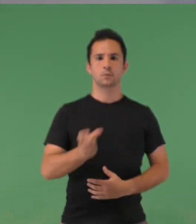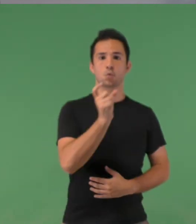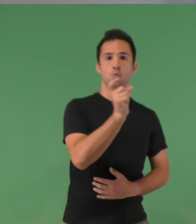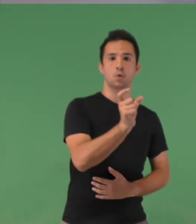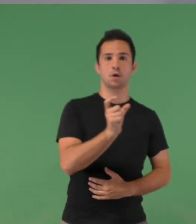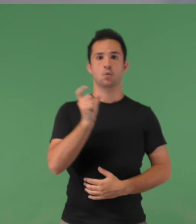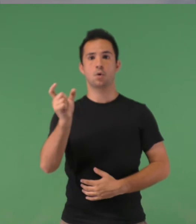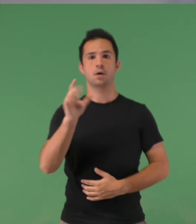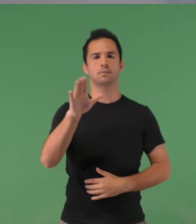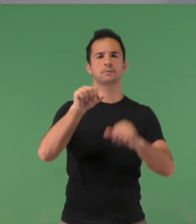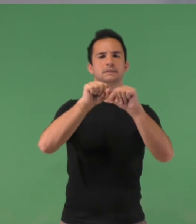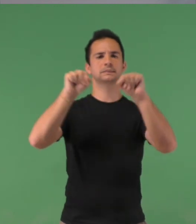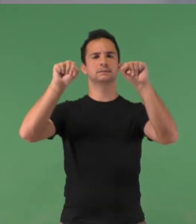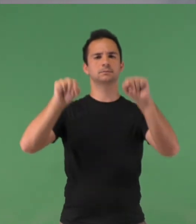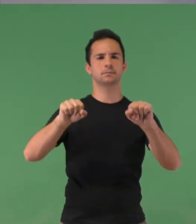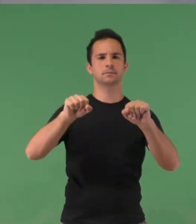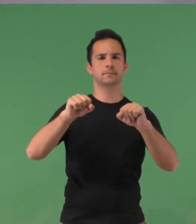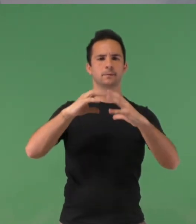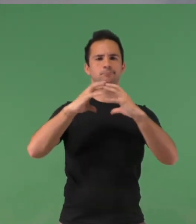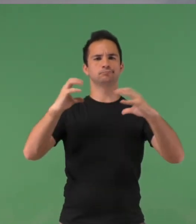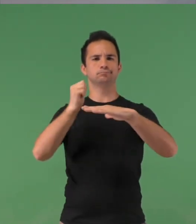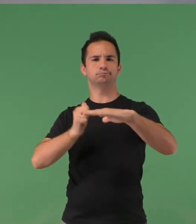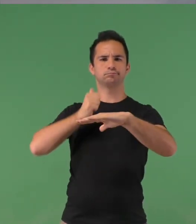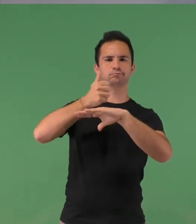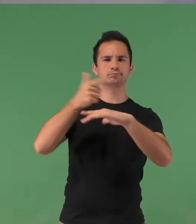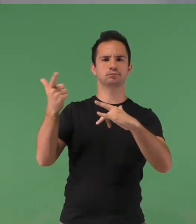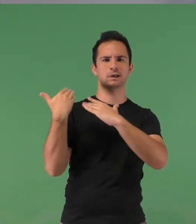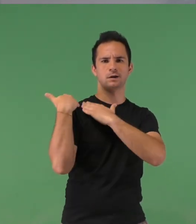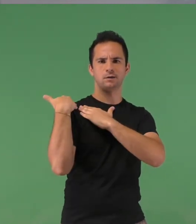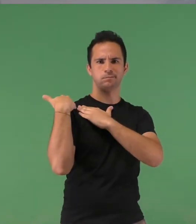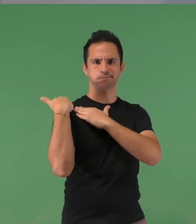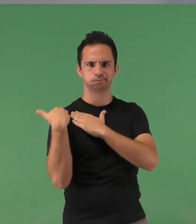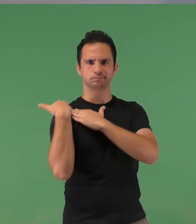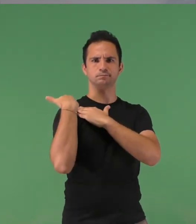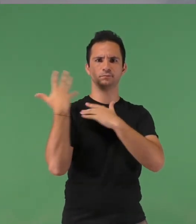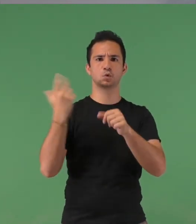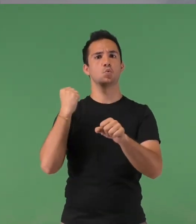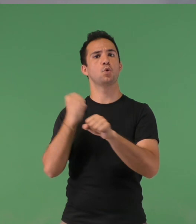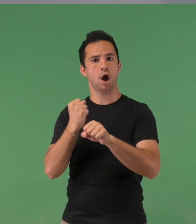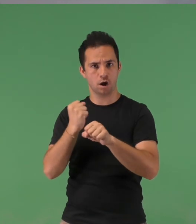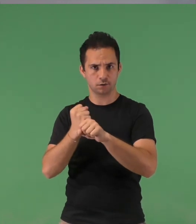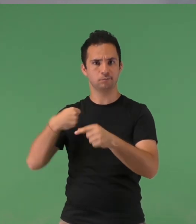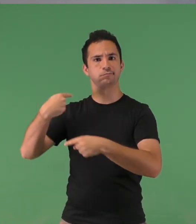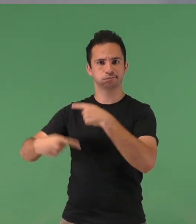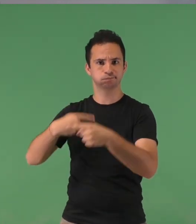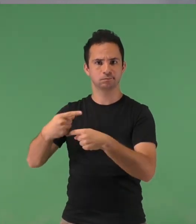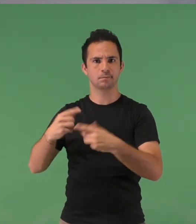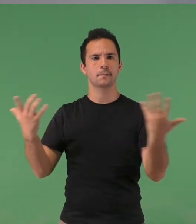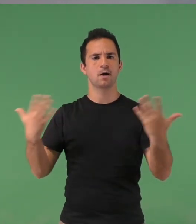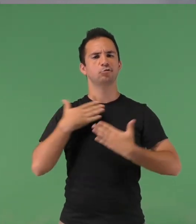the world of social entrepreneurship is challenging yet developing enjoy the journey and never give up thank you very much thank